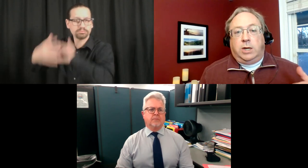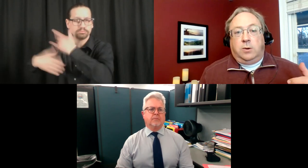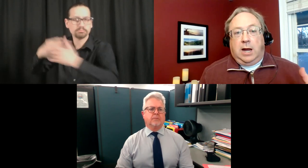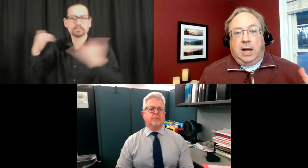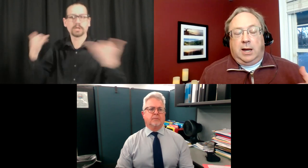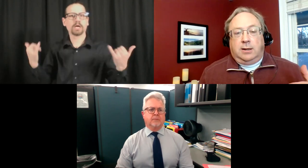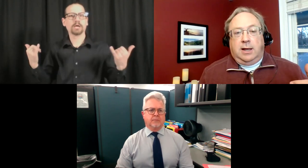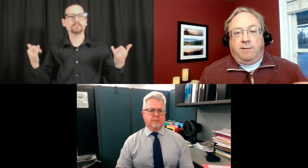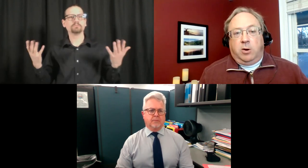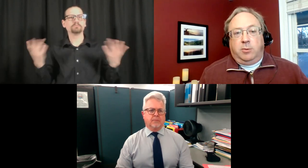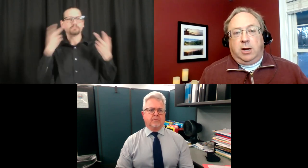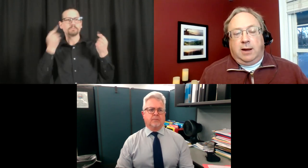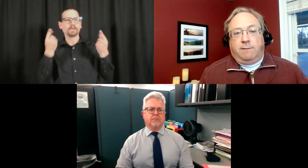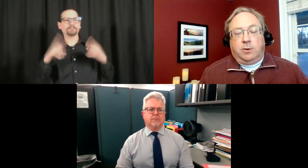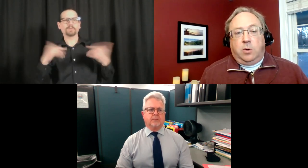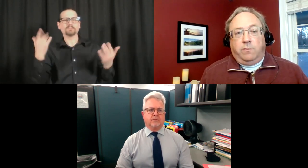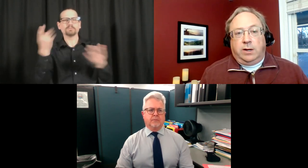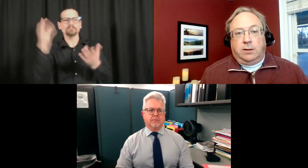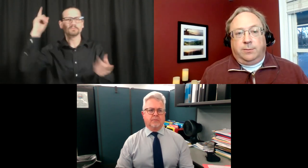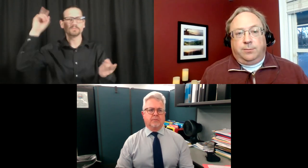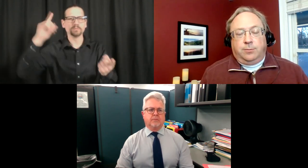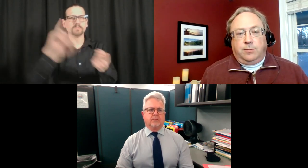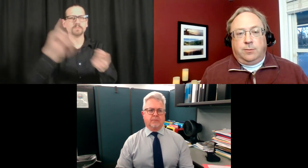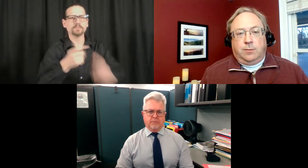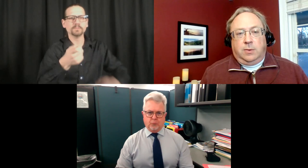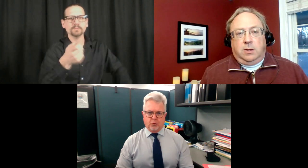We do not have herd immunity yet for COVID.